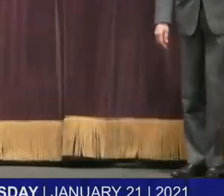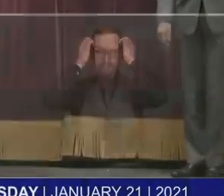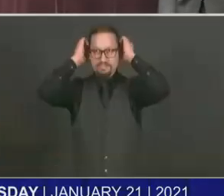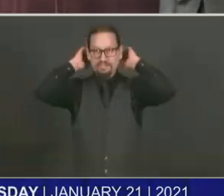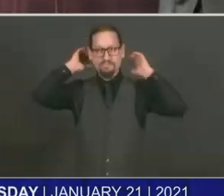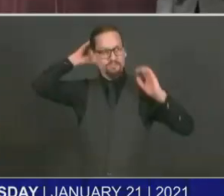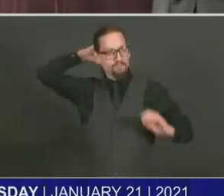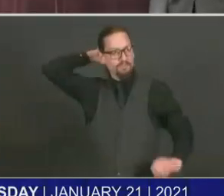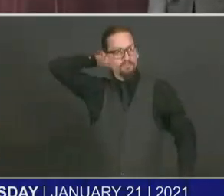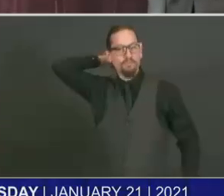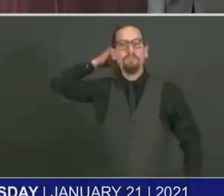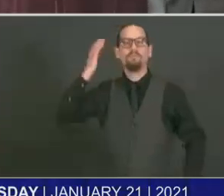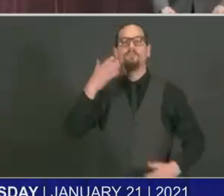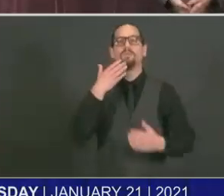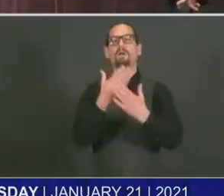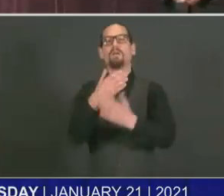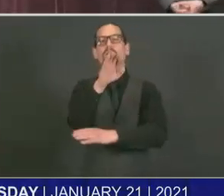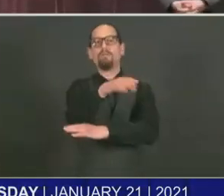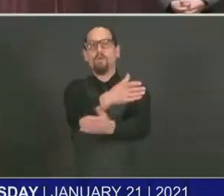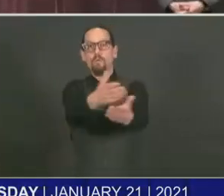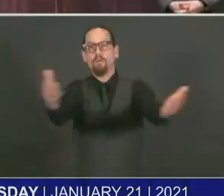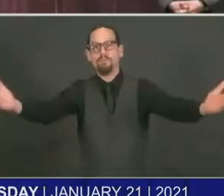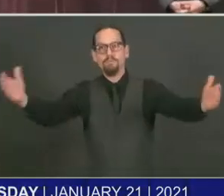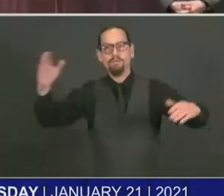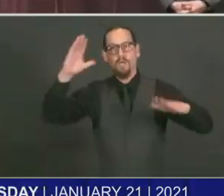I hope everyone is doing well.